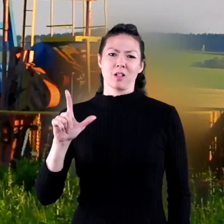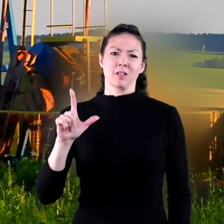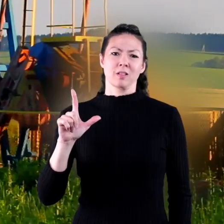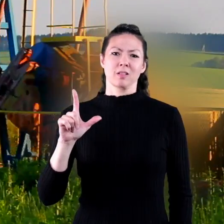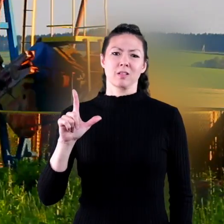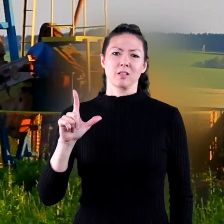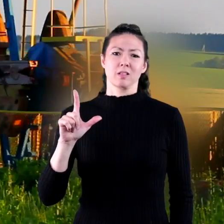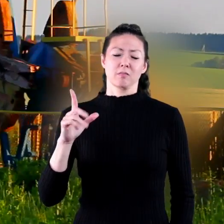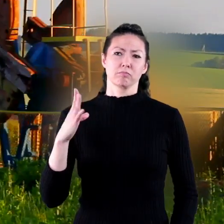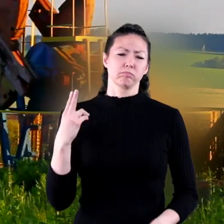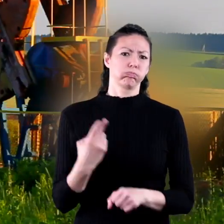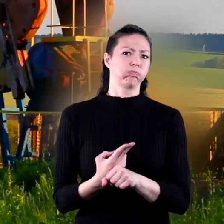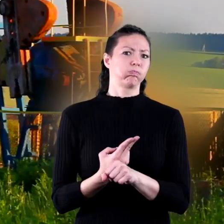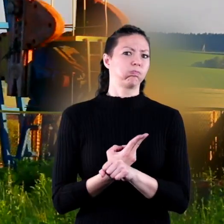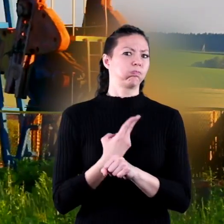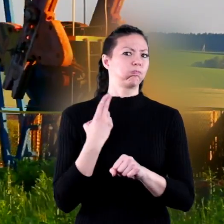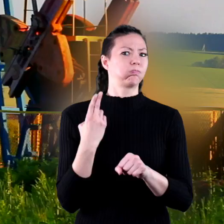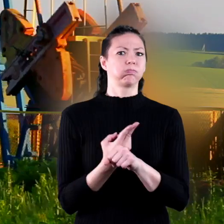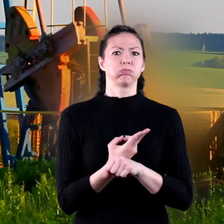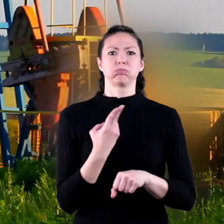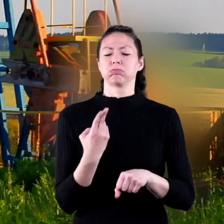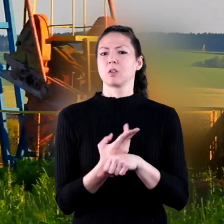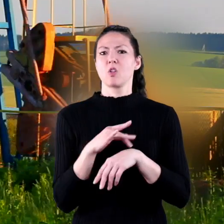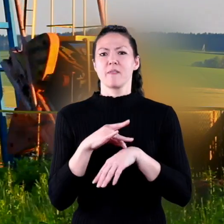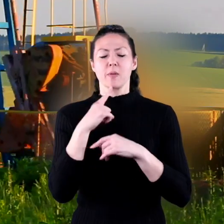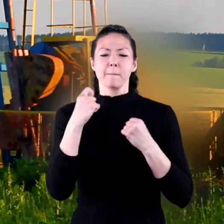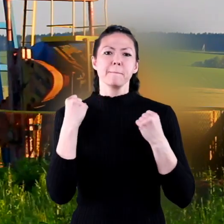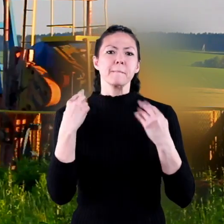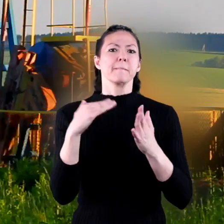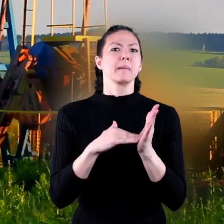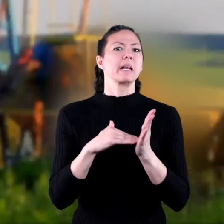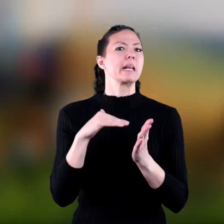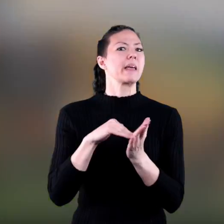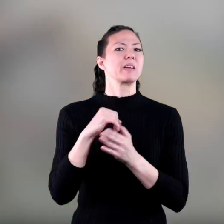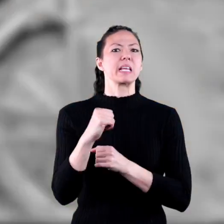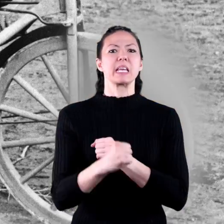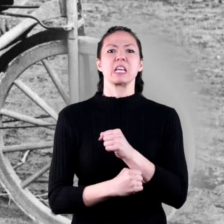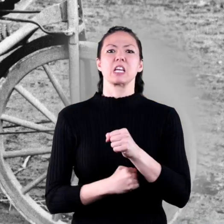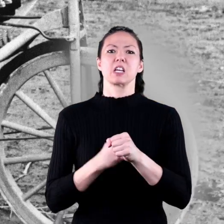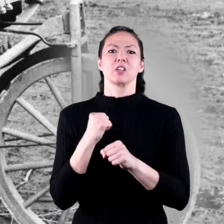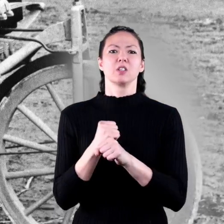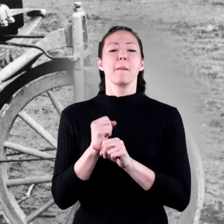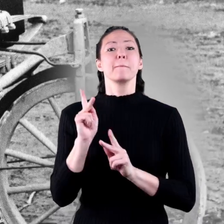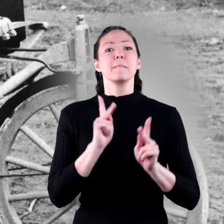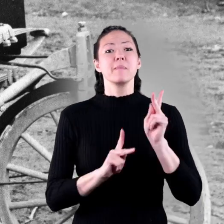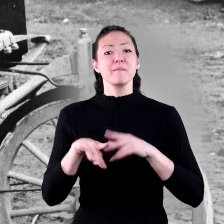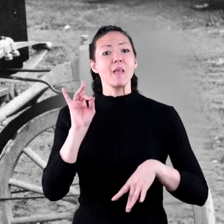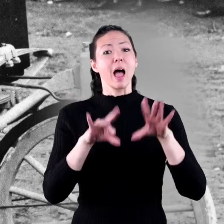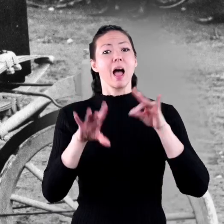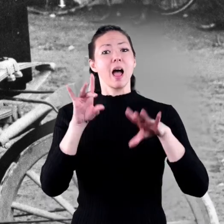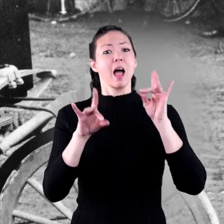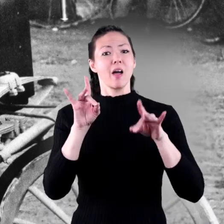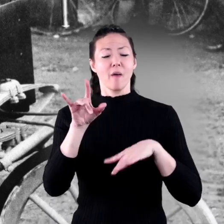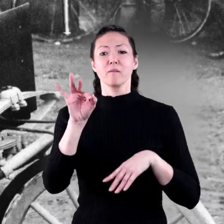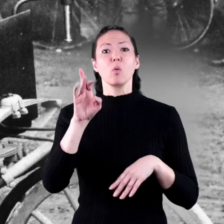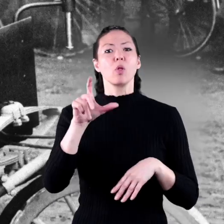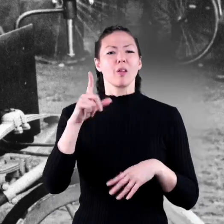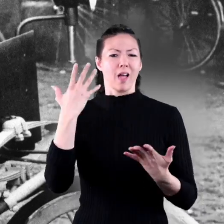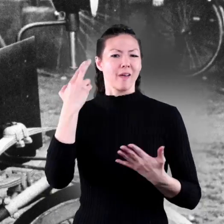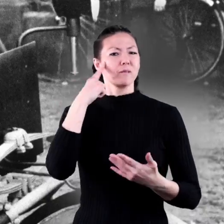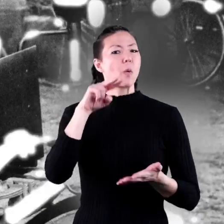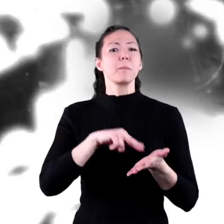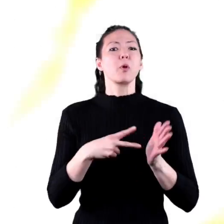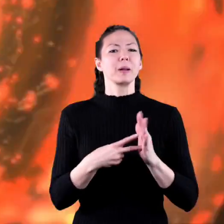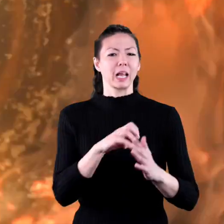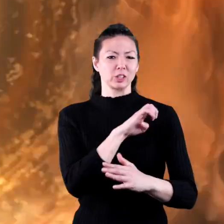Oil! Oil has been in the Earth for hundreds of millions of years, and people discovered that it was a fuel